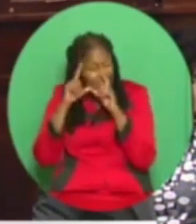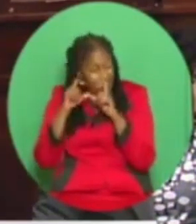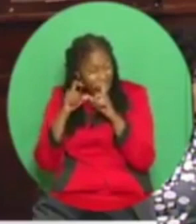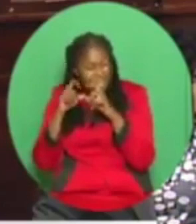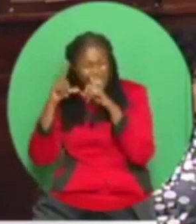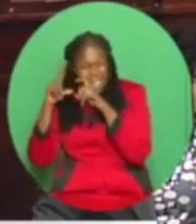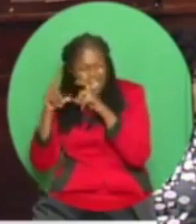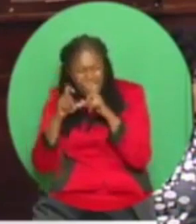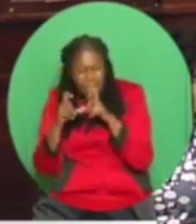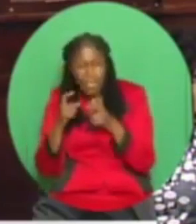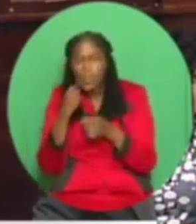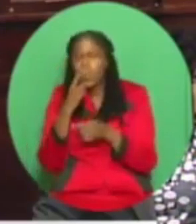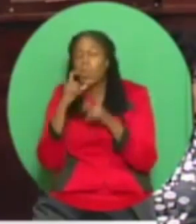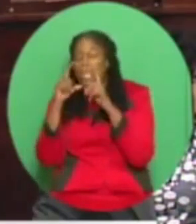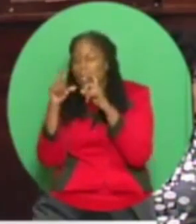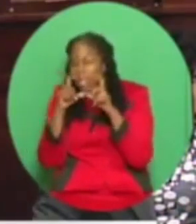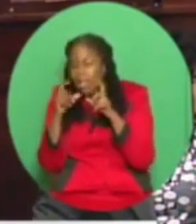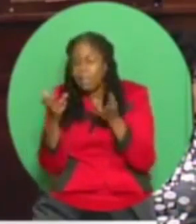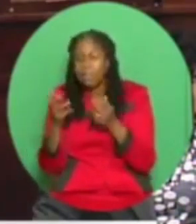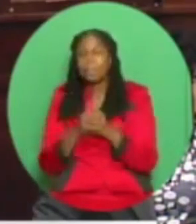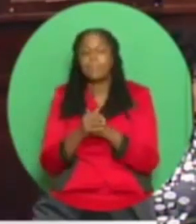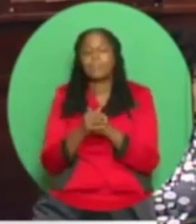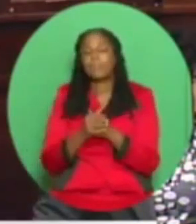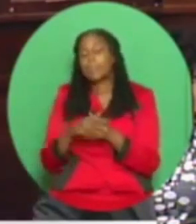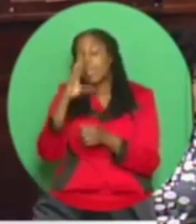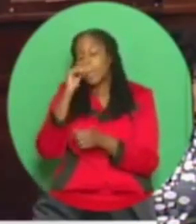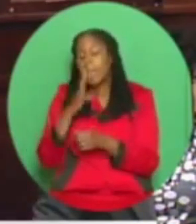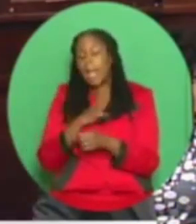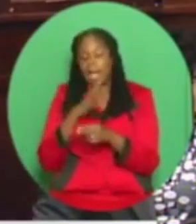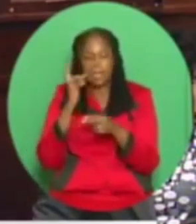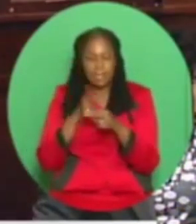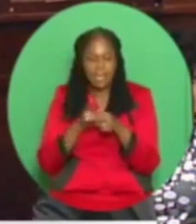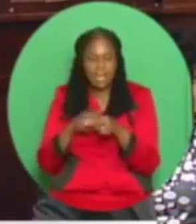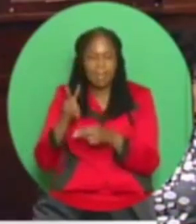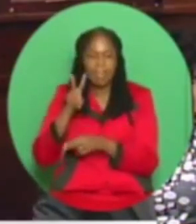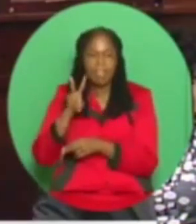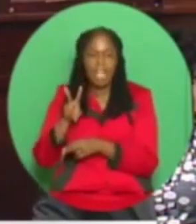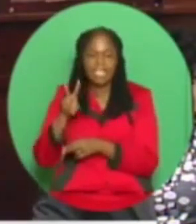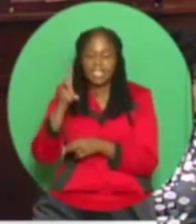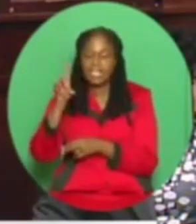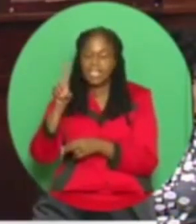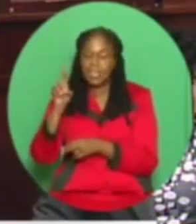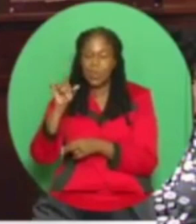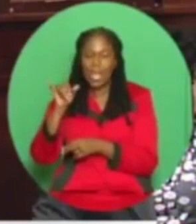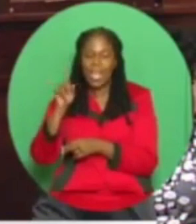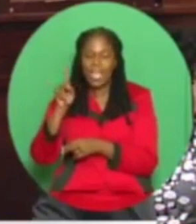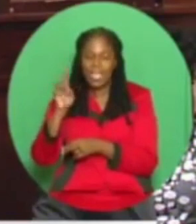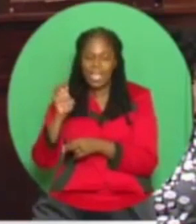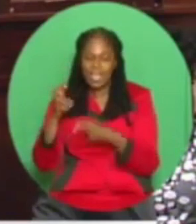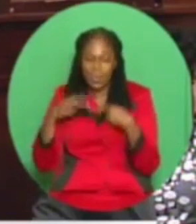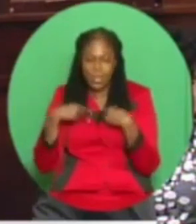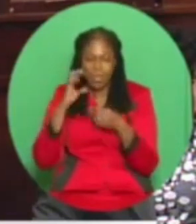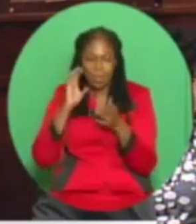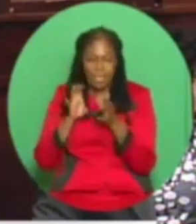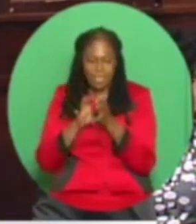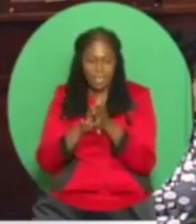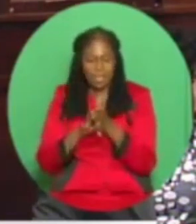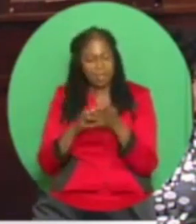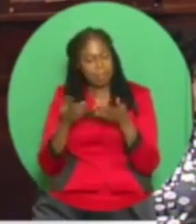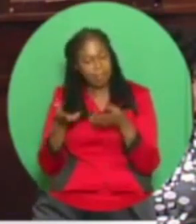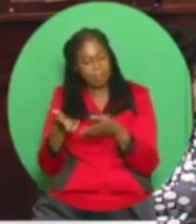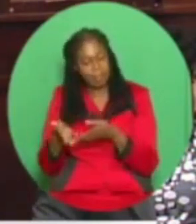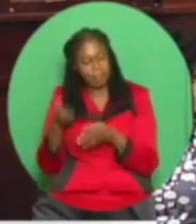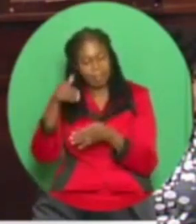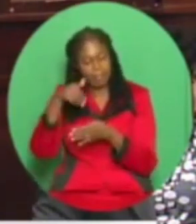Madam Speaker, the gentleman, Mr. Van Dyke, was also in Trinidad. We have a photo of him in a car here with other businessmen and so on